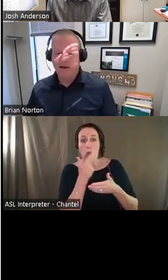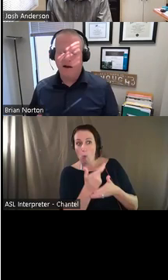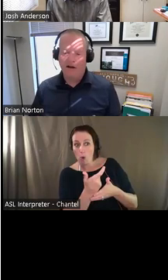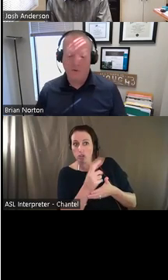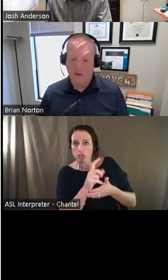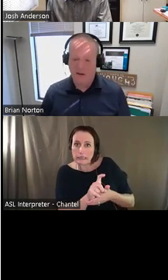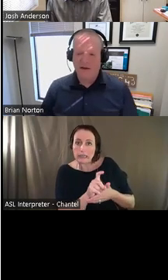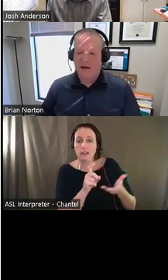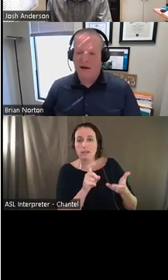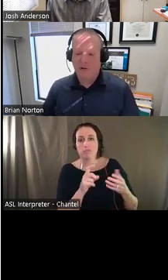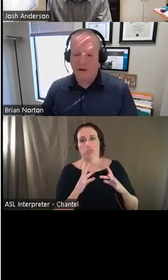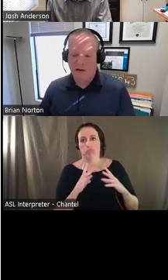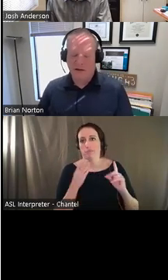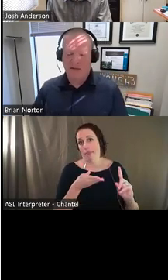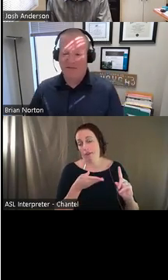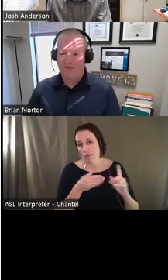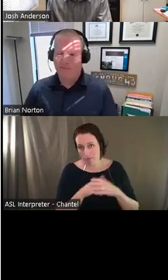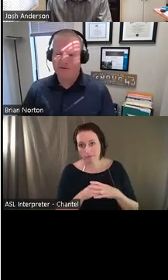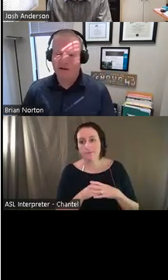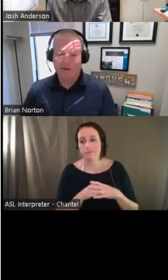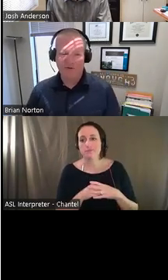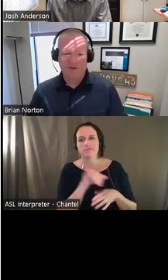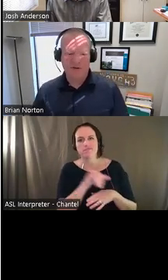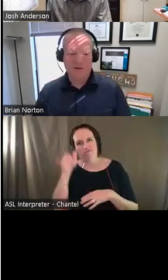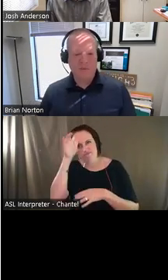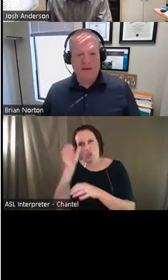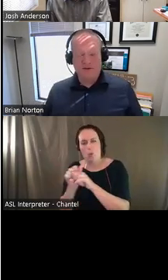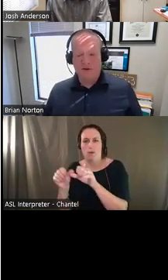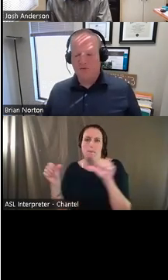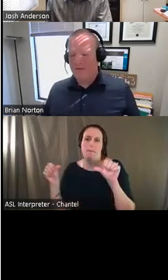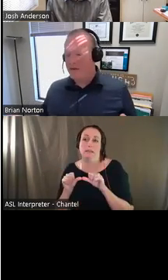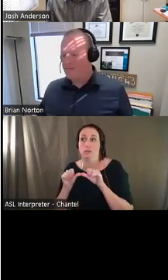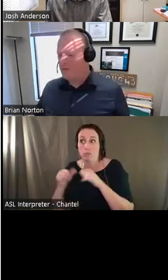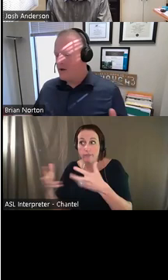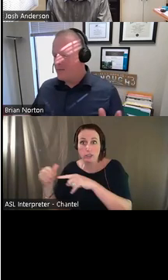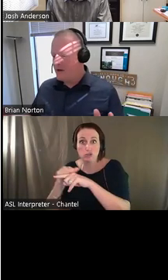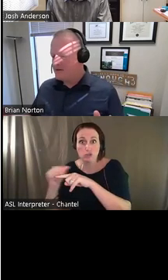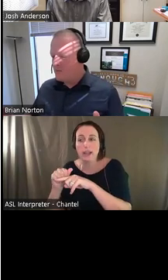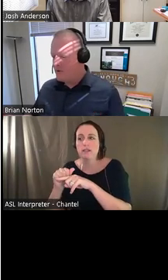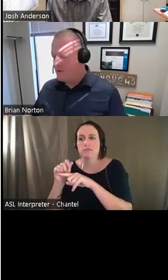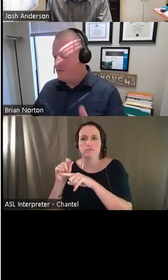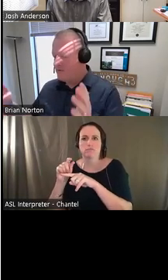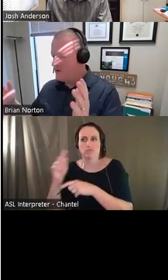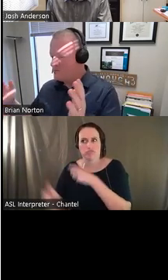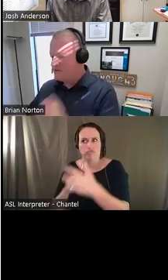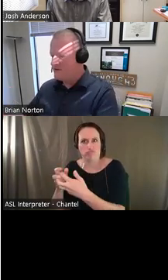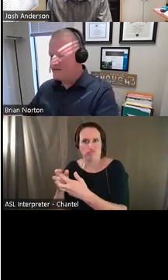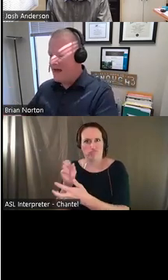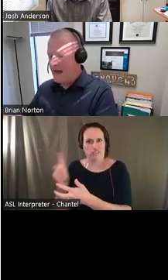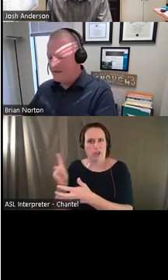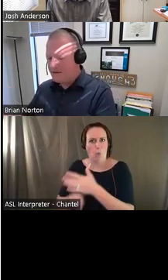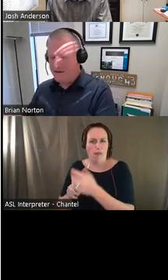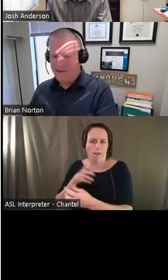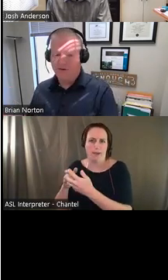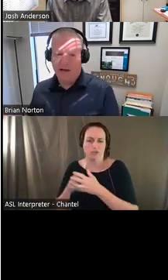and ongoing learning in that, for that particular position. So it's one thing to be able to accommodate someone for a very specific